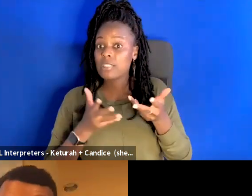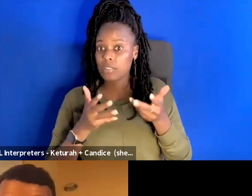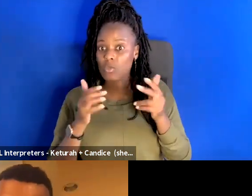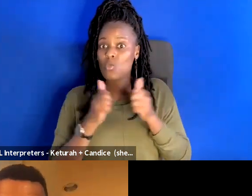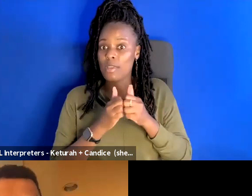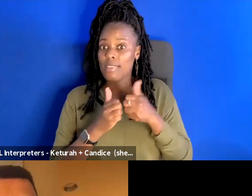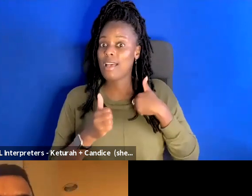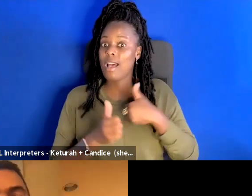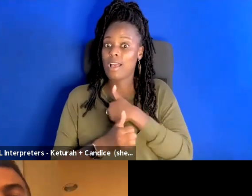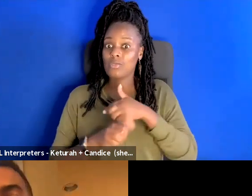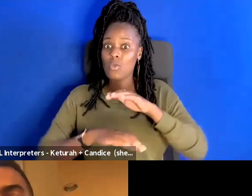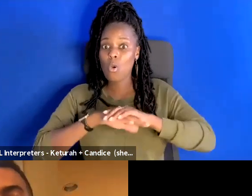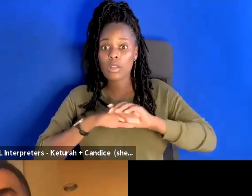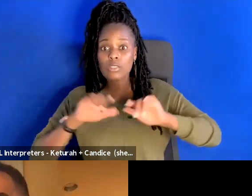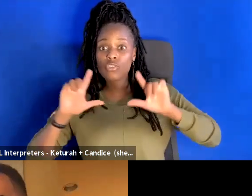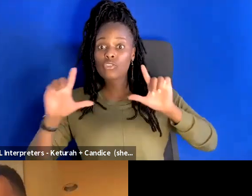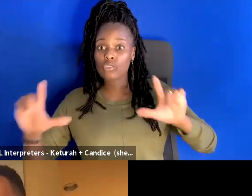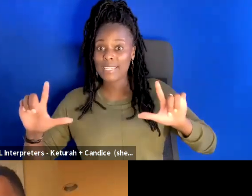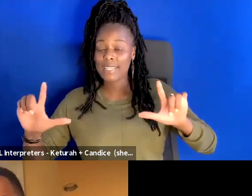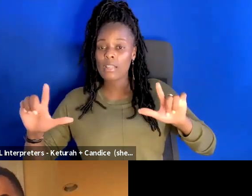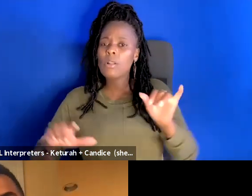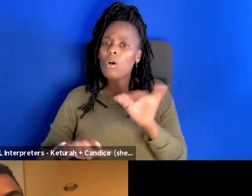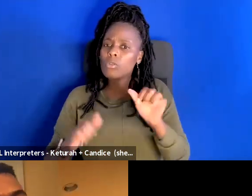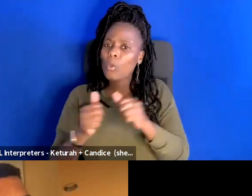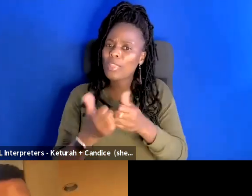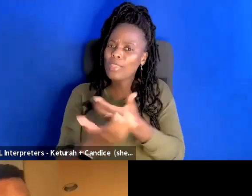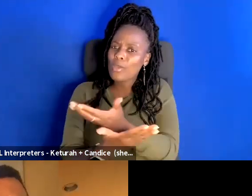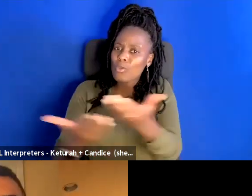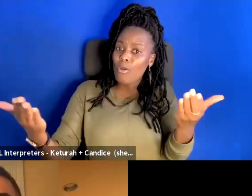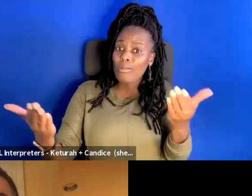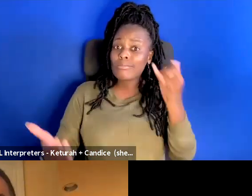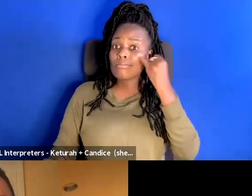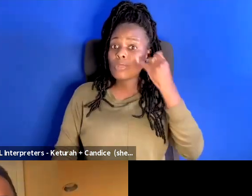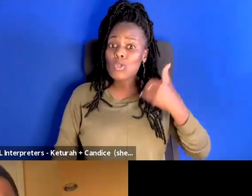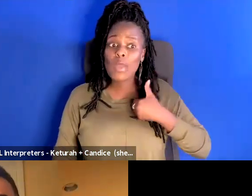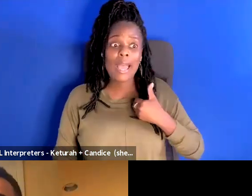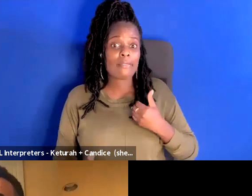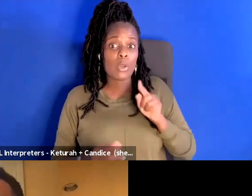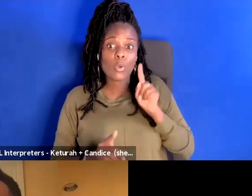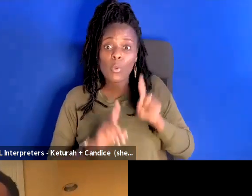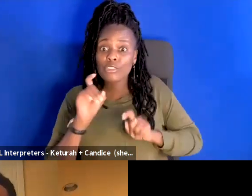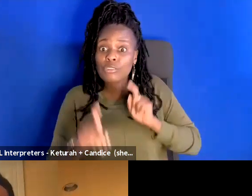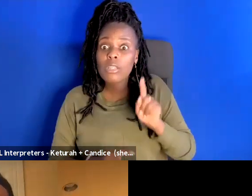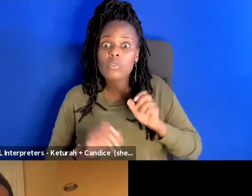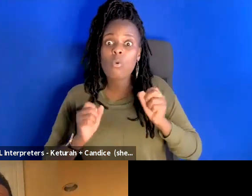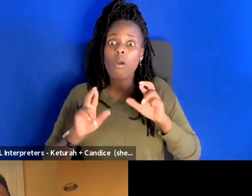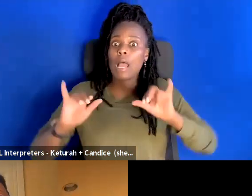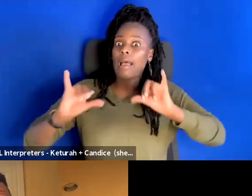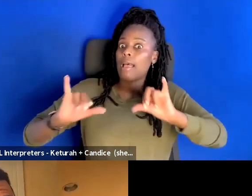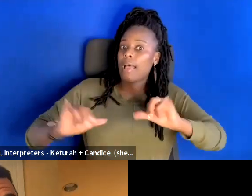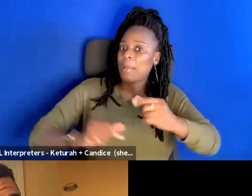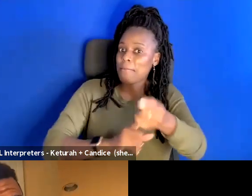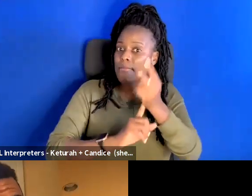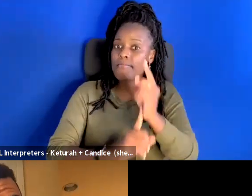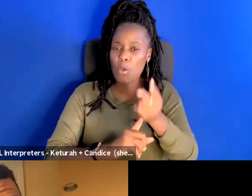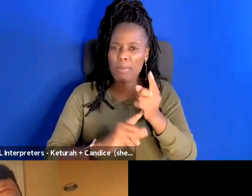screen that you're seeing, but also between you all. So if you have questions, if you have aha moments, drop them in the chat. We'll have a